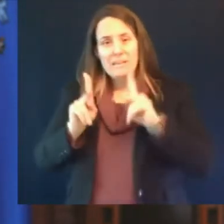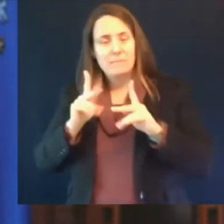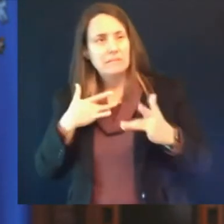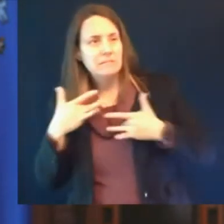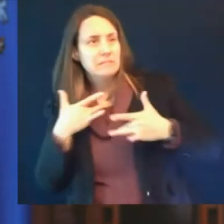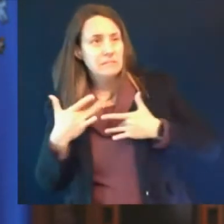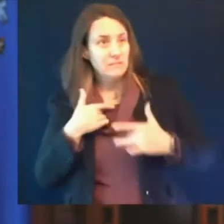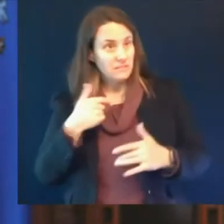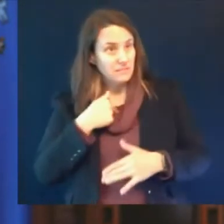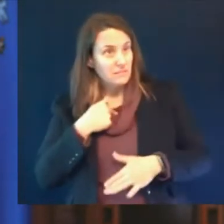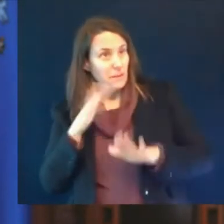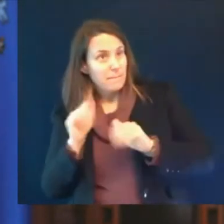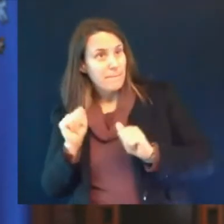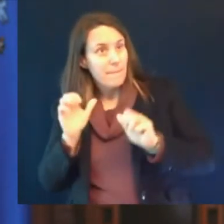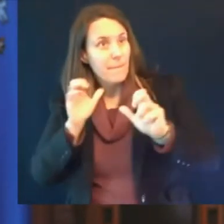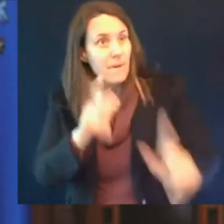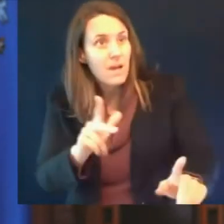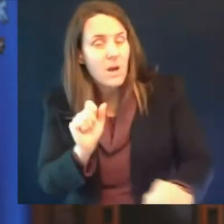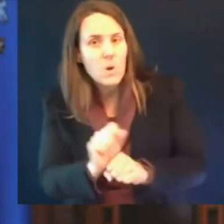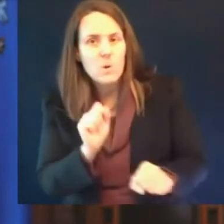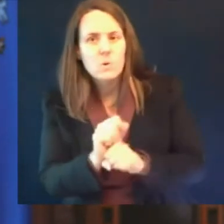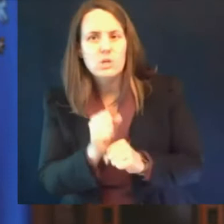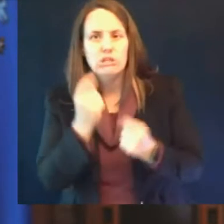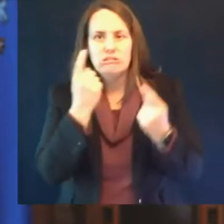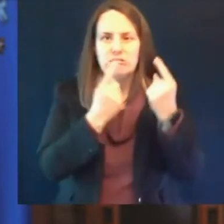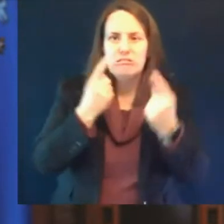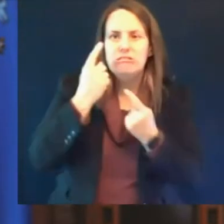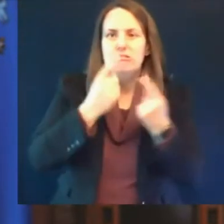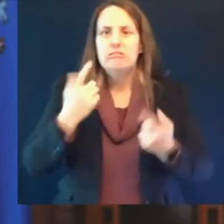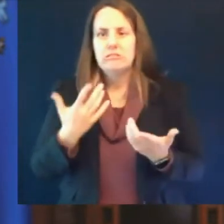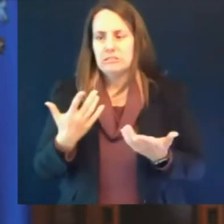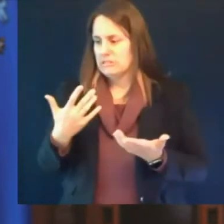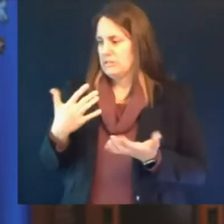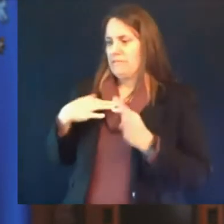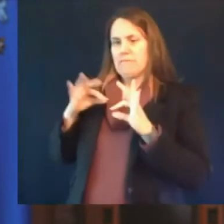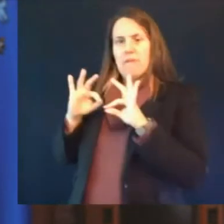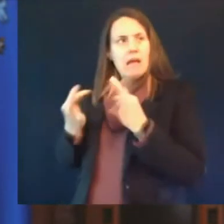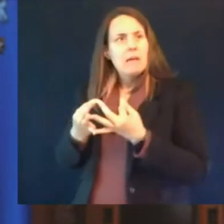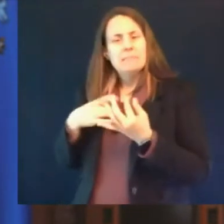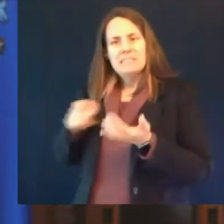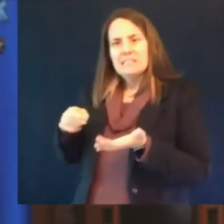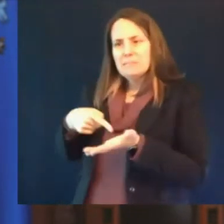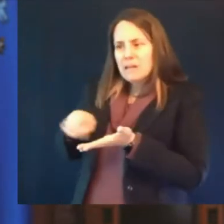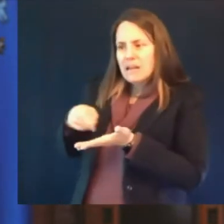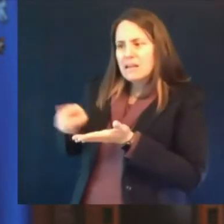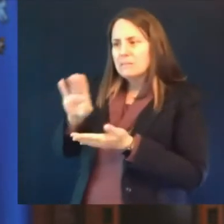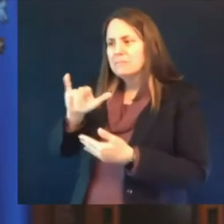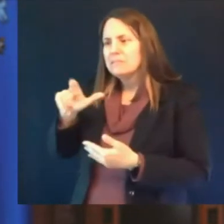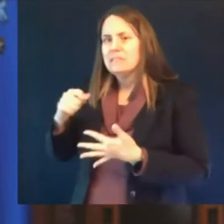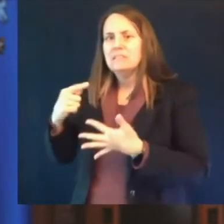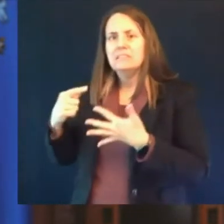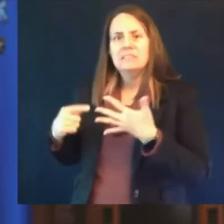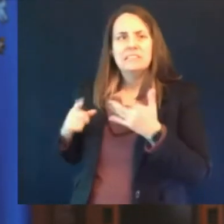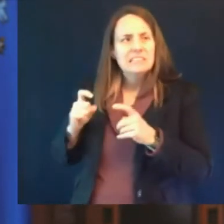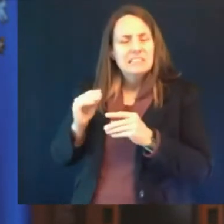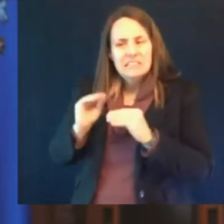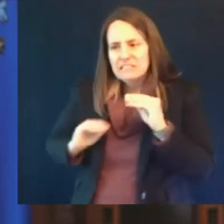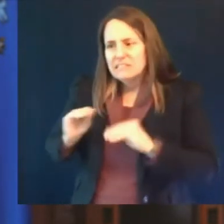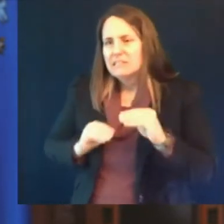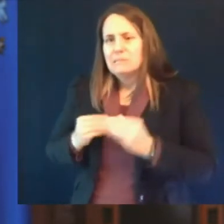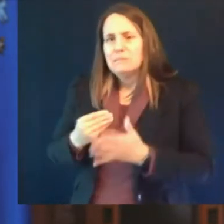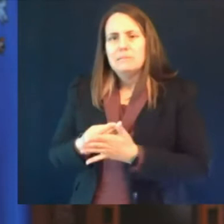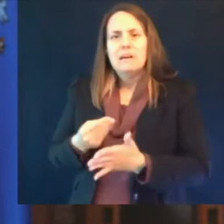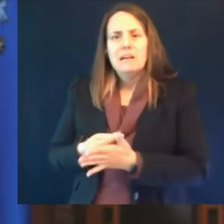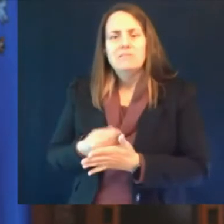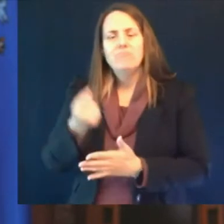struggling to make ends meet i was proud last week to be able to announce more than 46 million dollars in grant